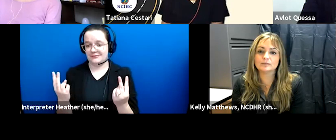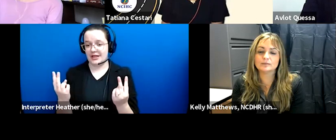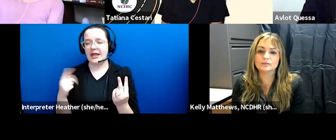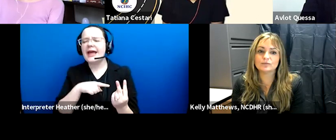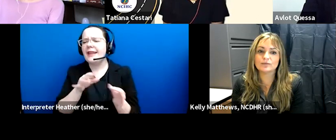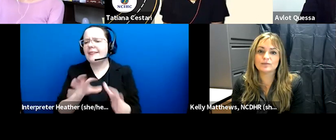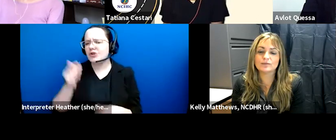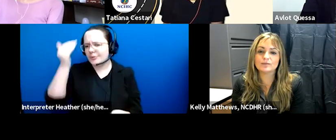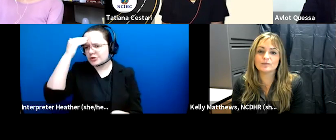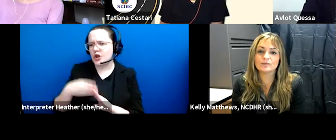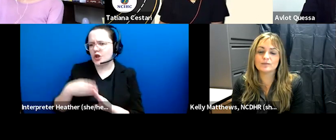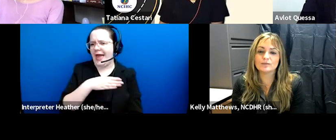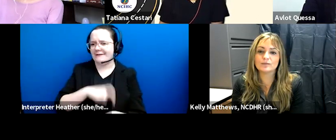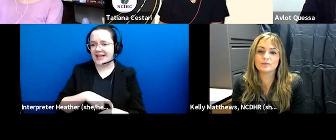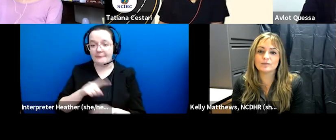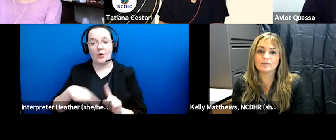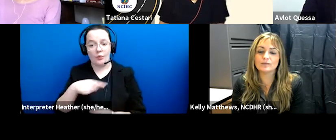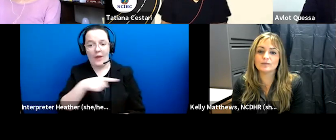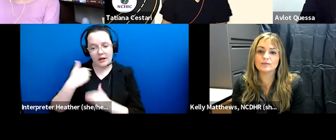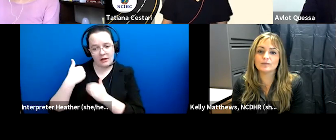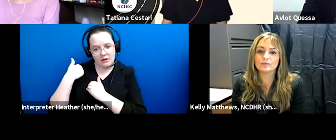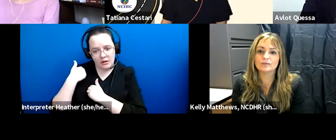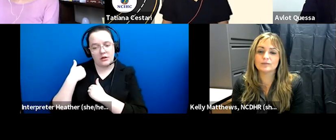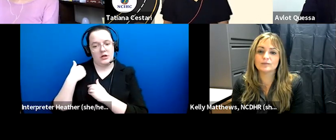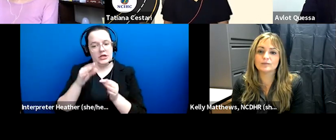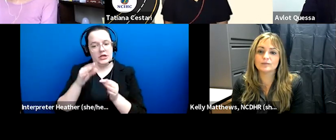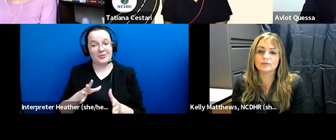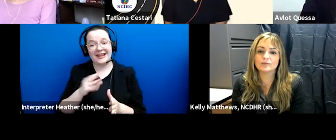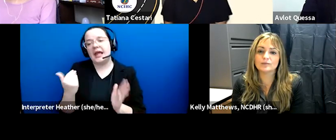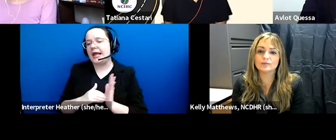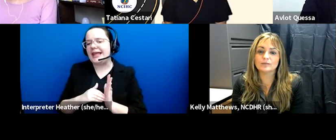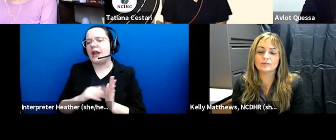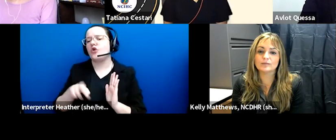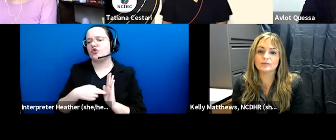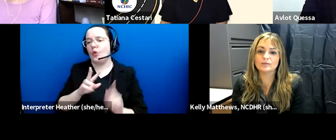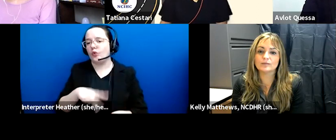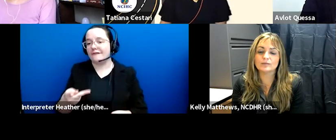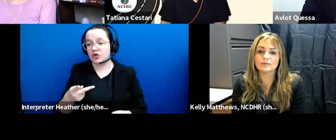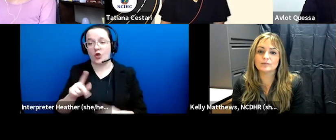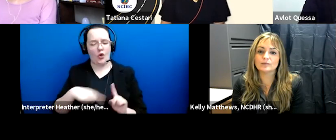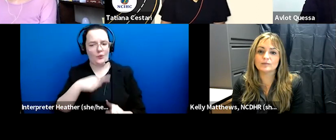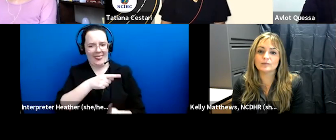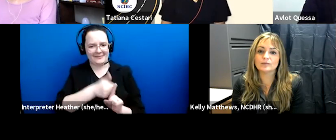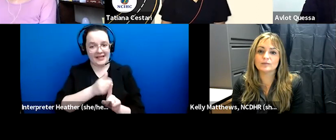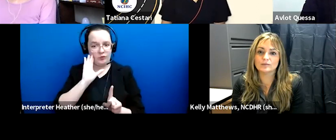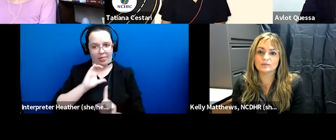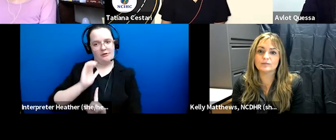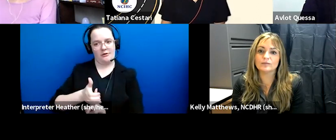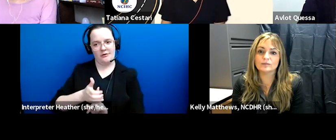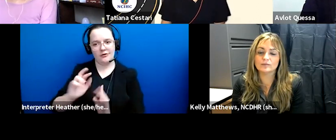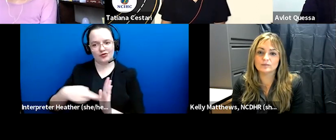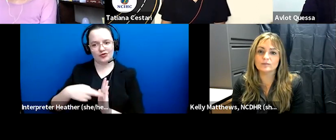when they will be tasked with interpreting and again a role reversal when they will be tasked with playing the role of